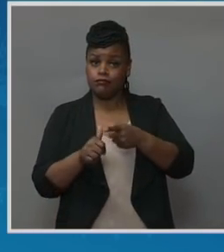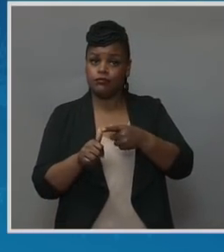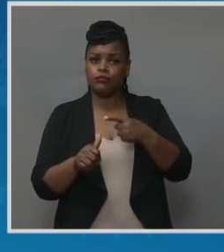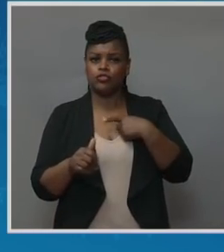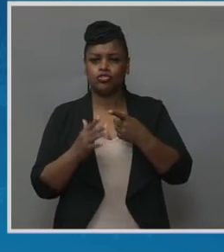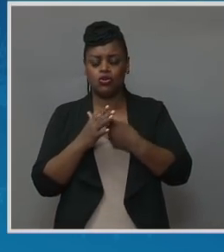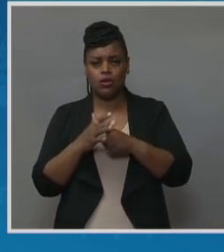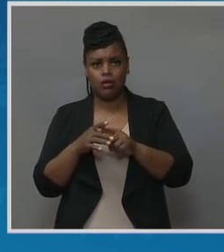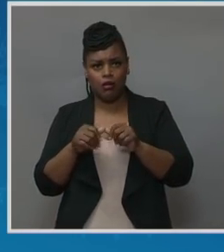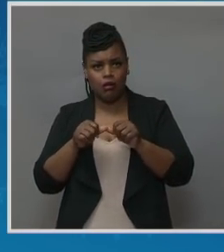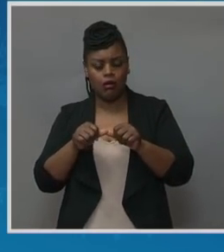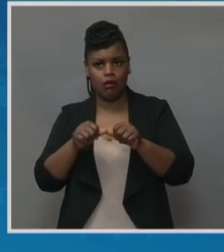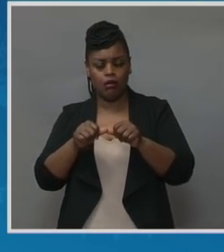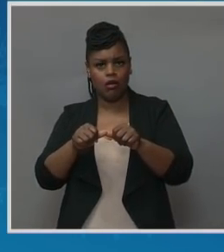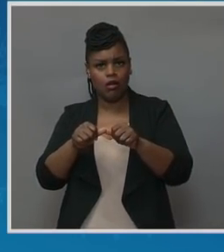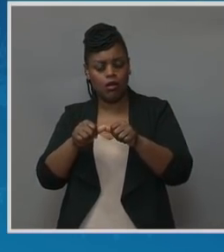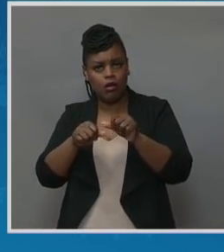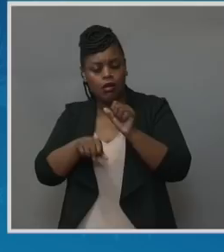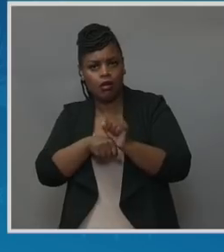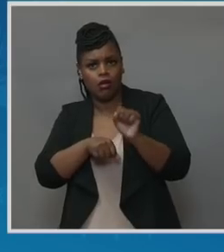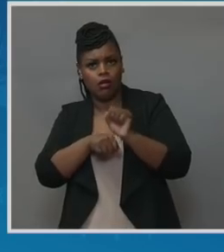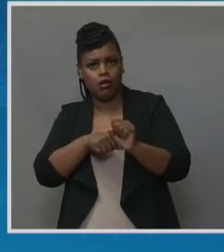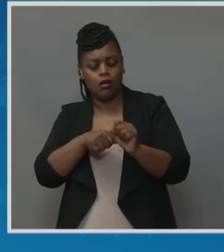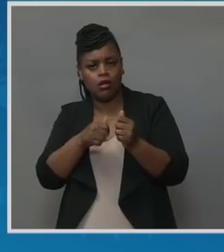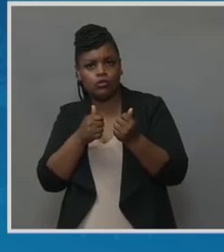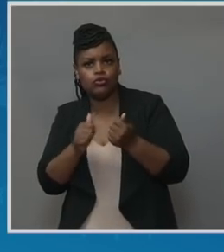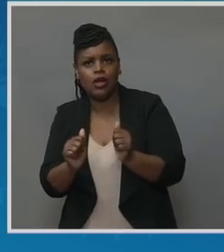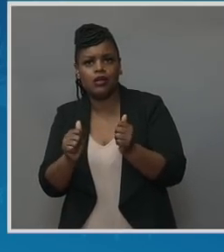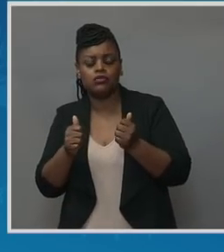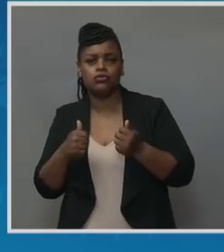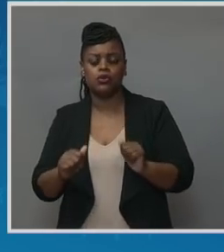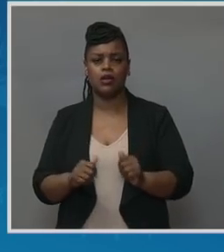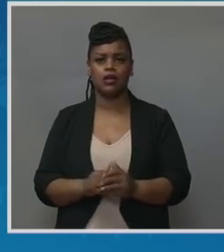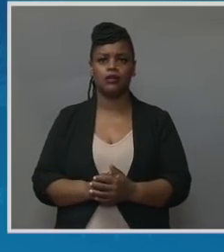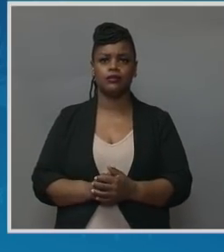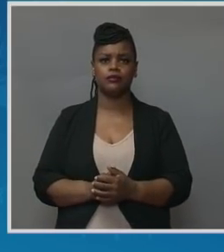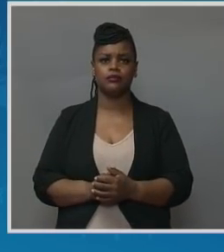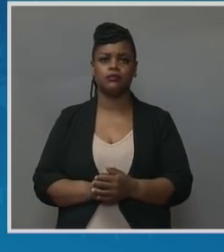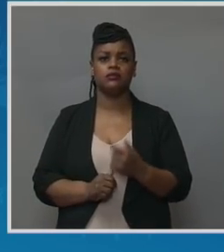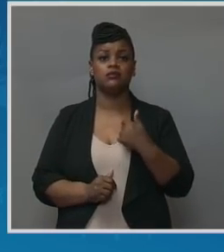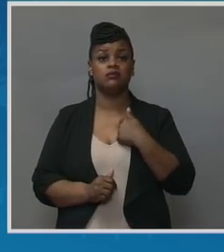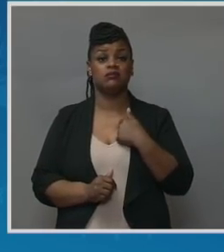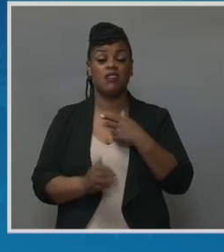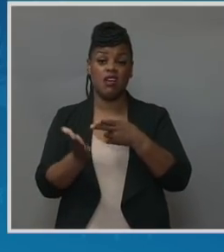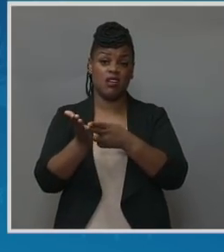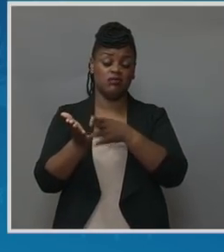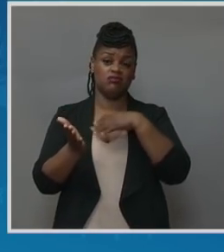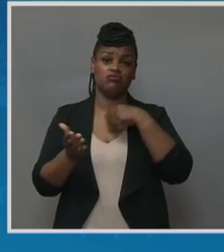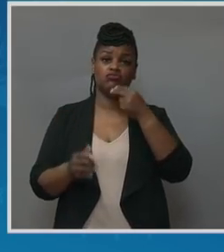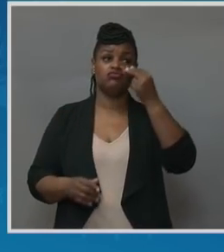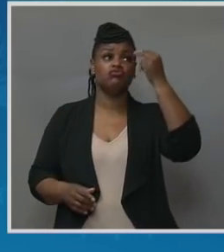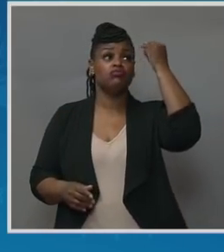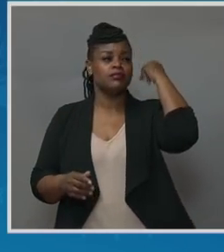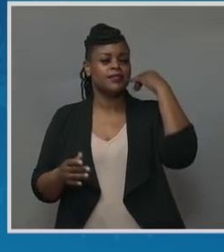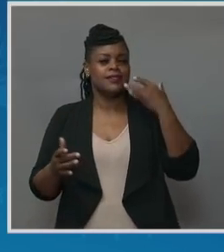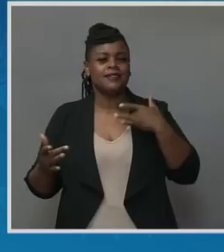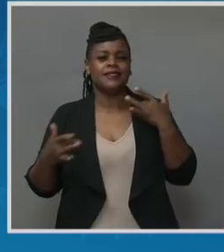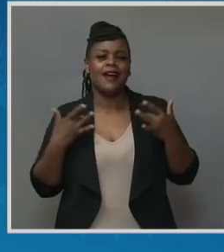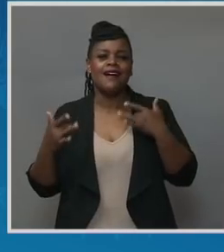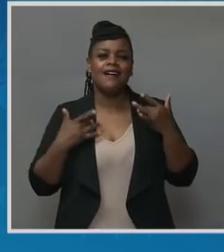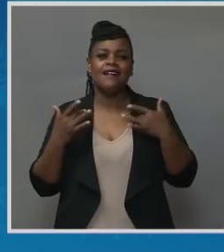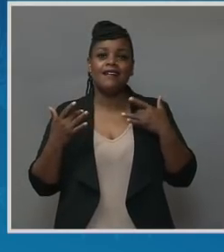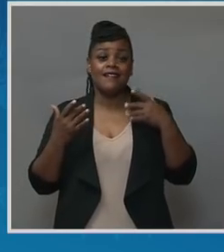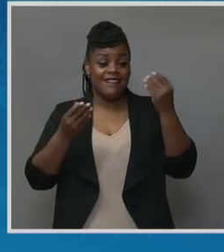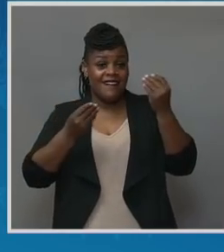to try and grow our family. I can honestly recall the excitement we felt when we found out we were expecting.